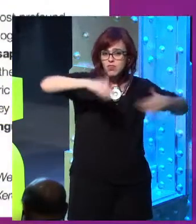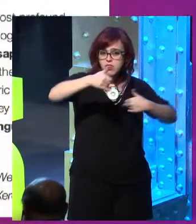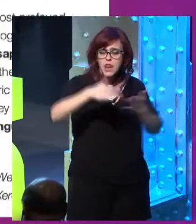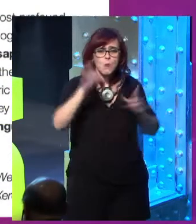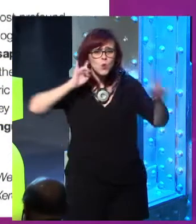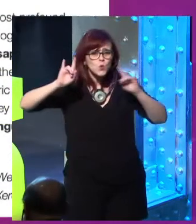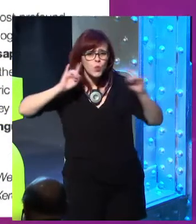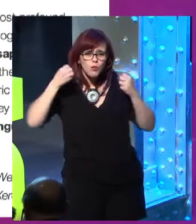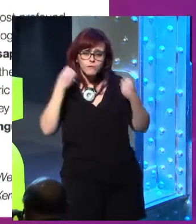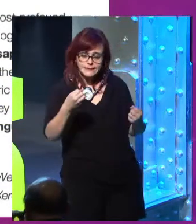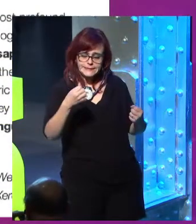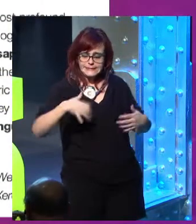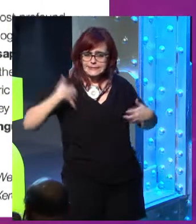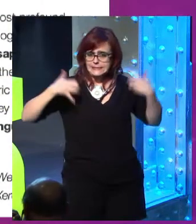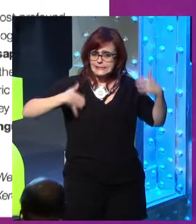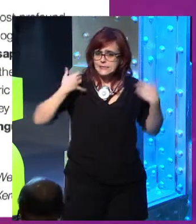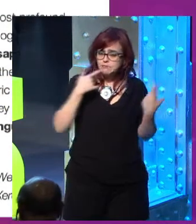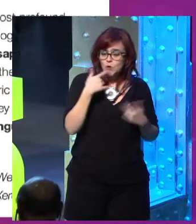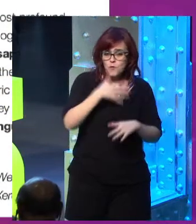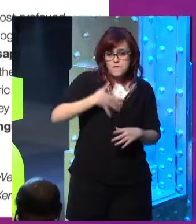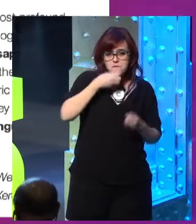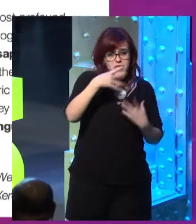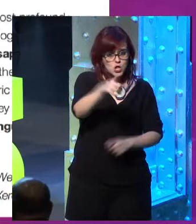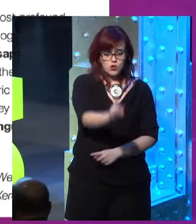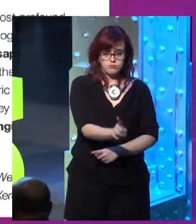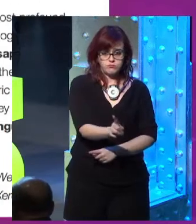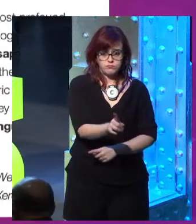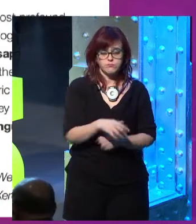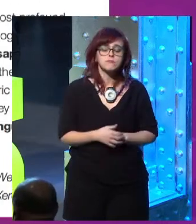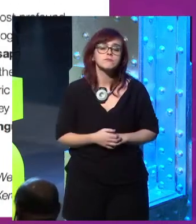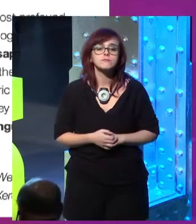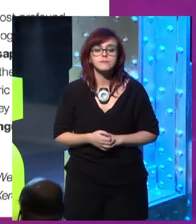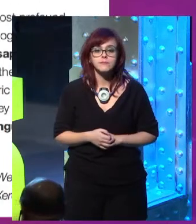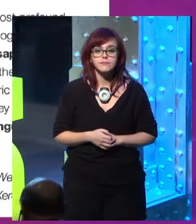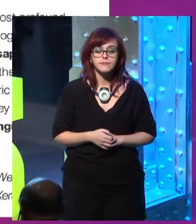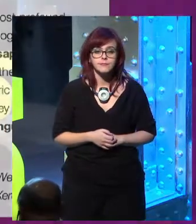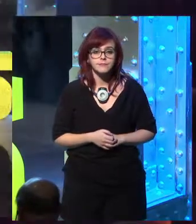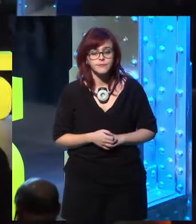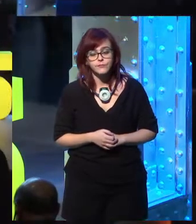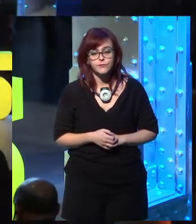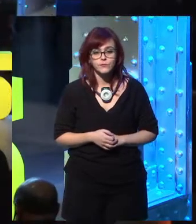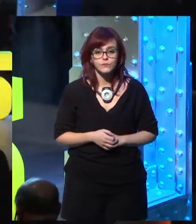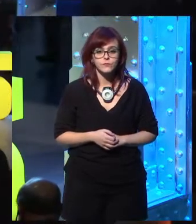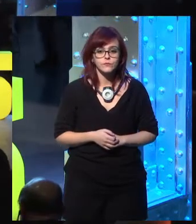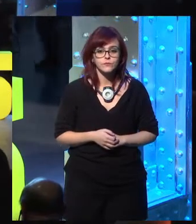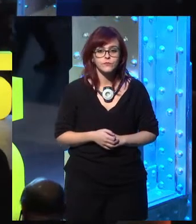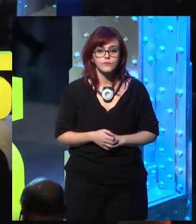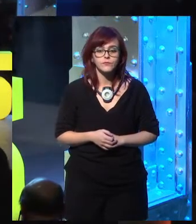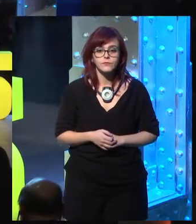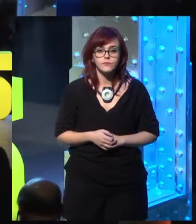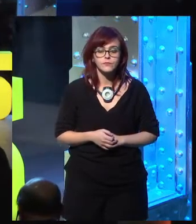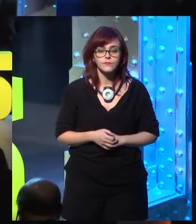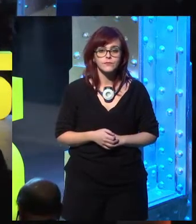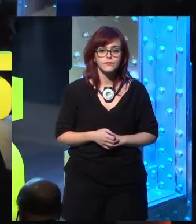original papers. They're beautiful. They're elegant. They're so easy to read. And they hold true in 1994